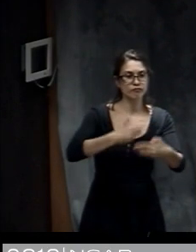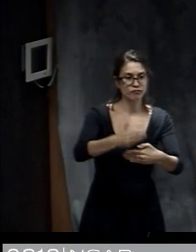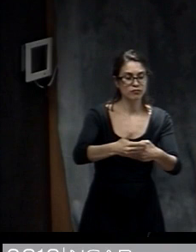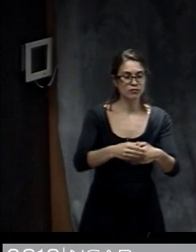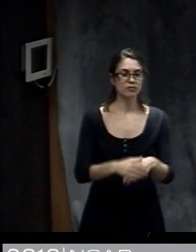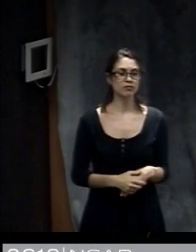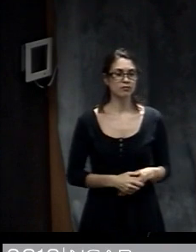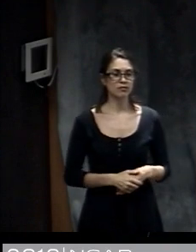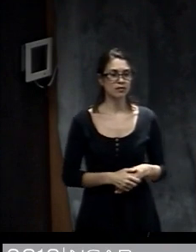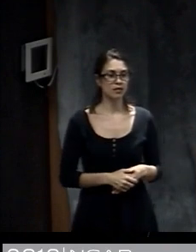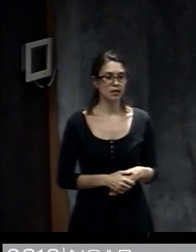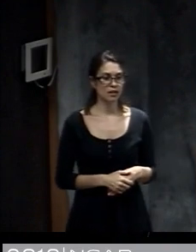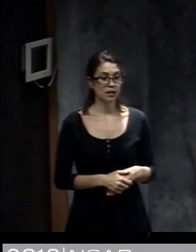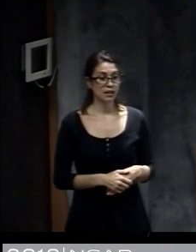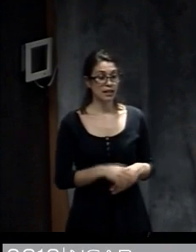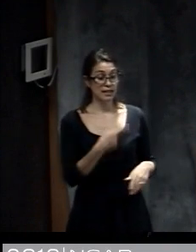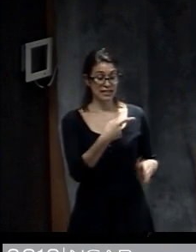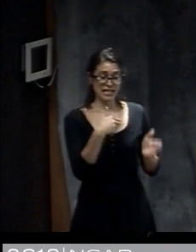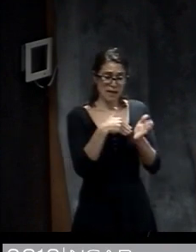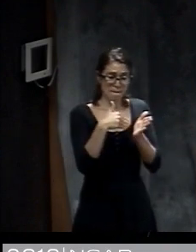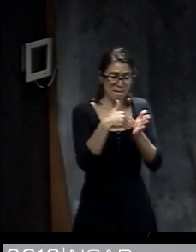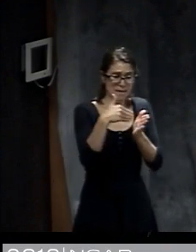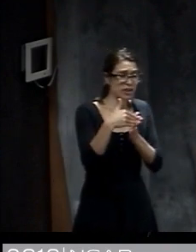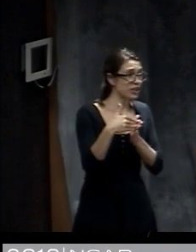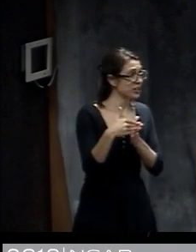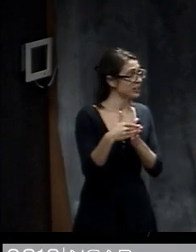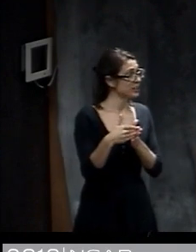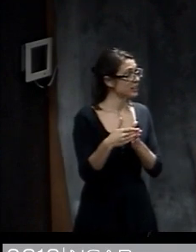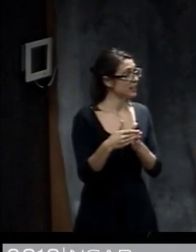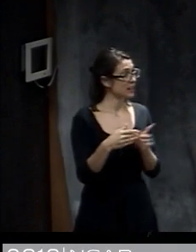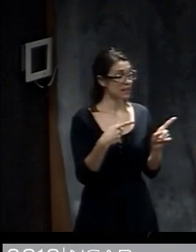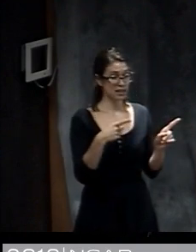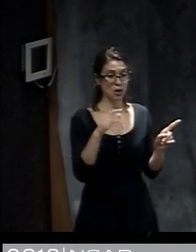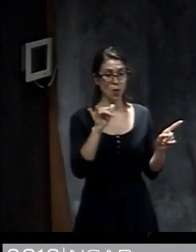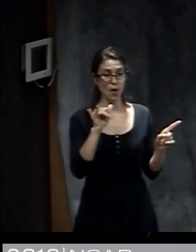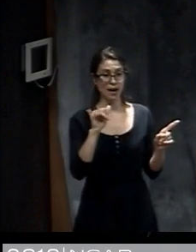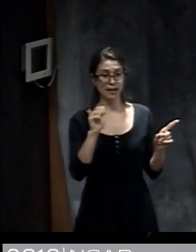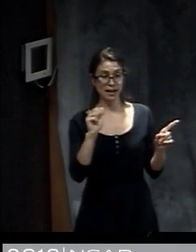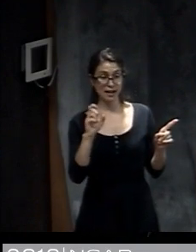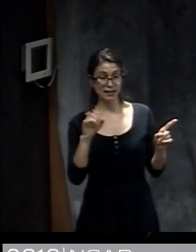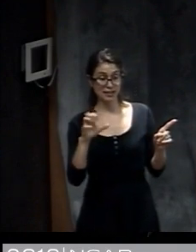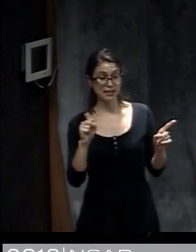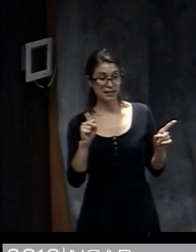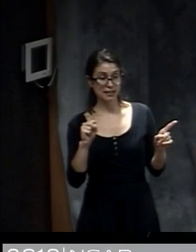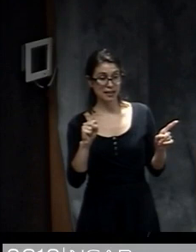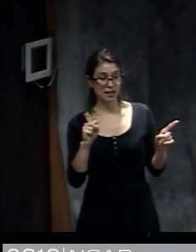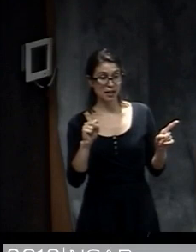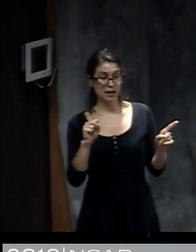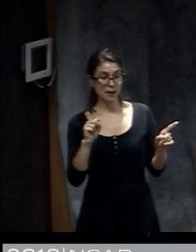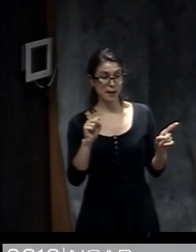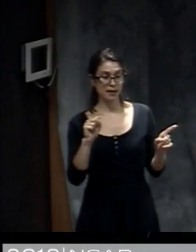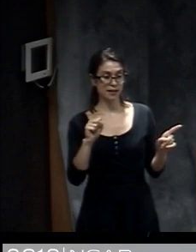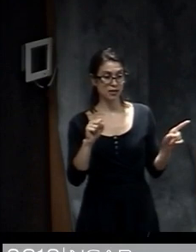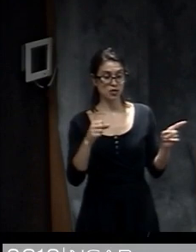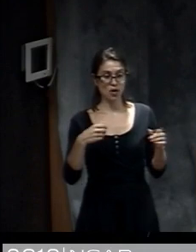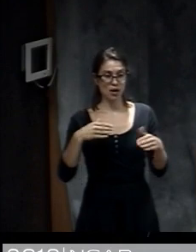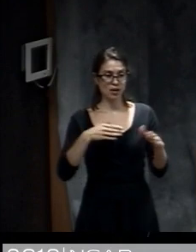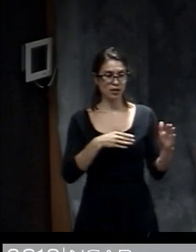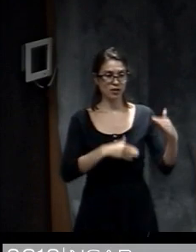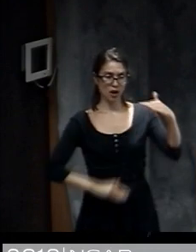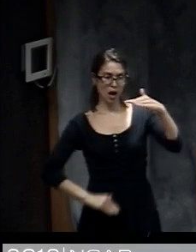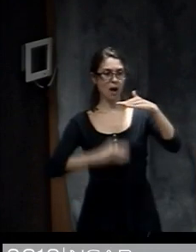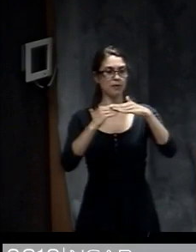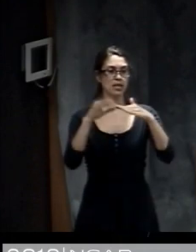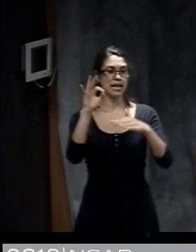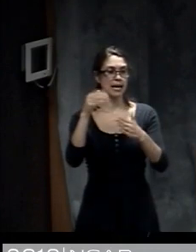things going on. This is in the millions, this y-axis. This is a million tweets down here and this is up to nine million tweets per day. So it's a lot of data.